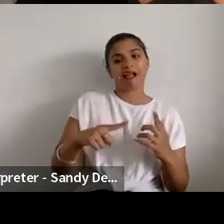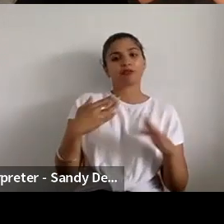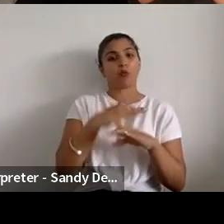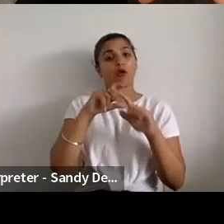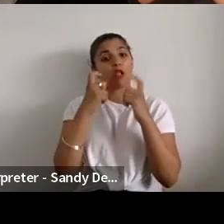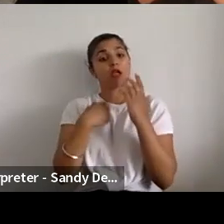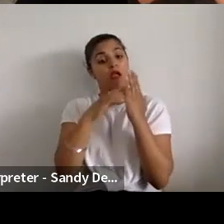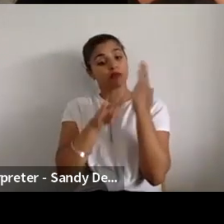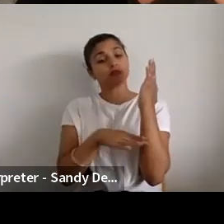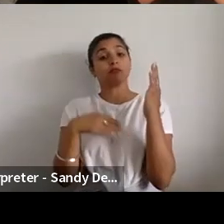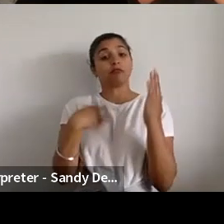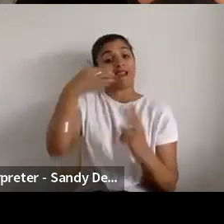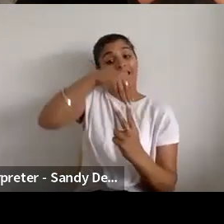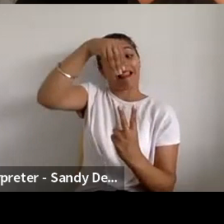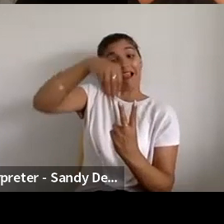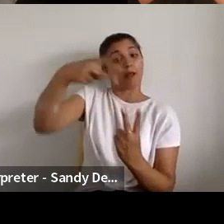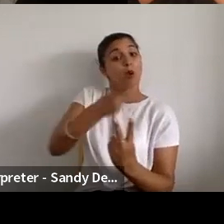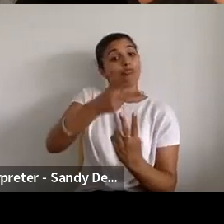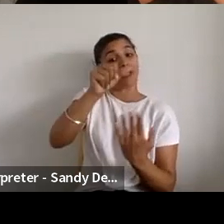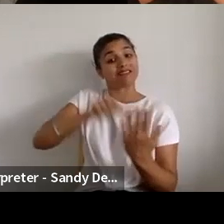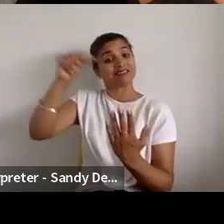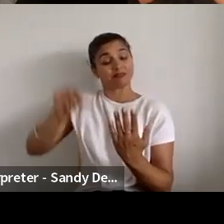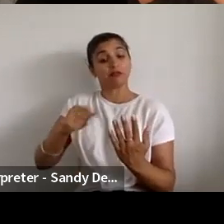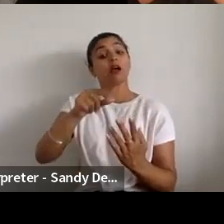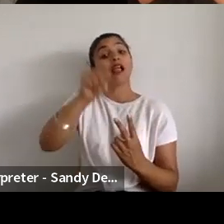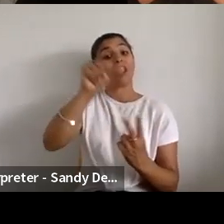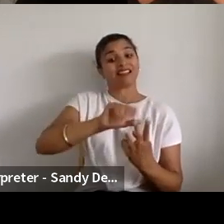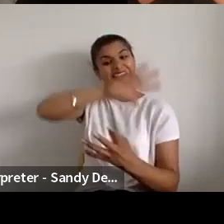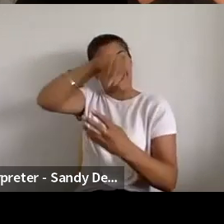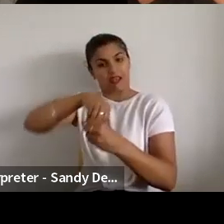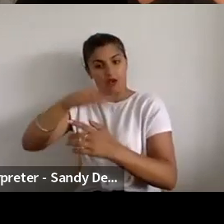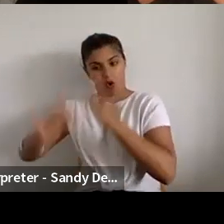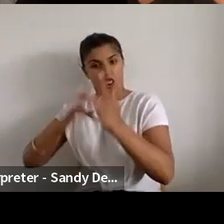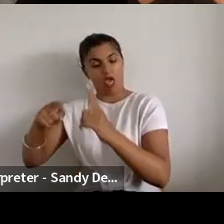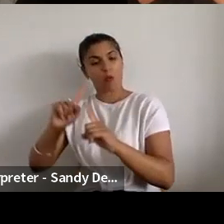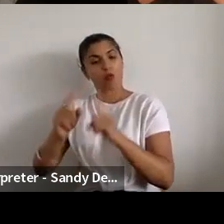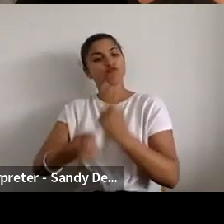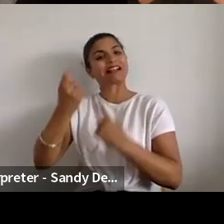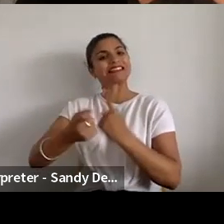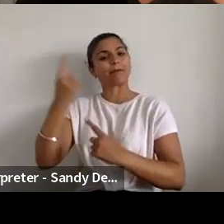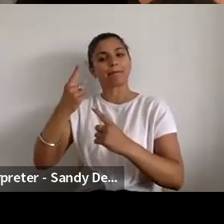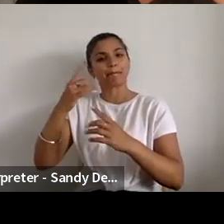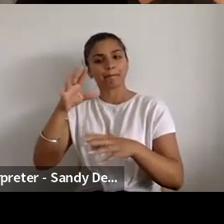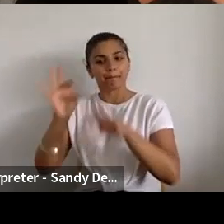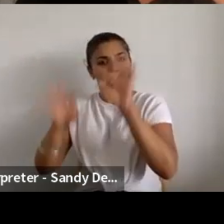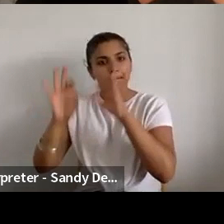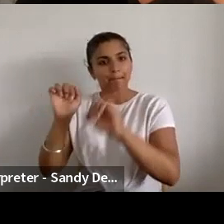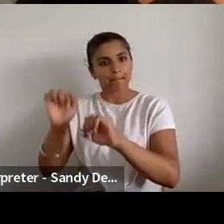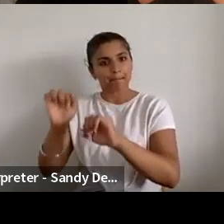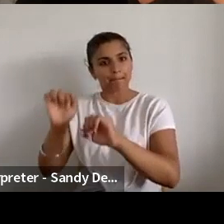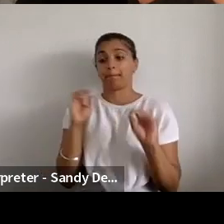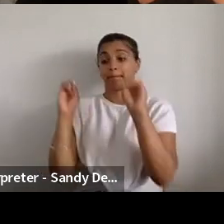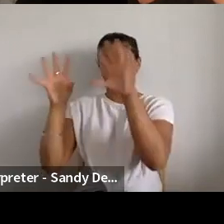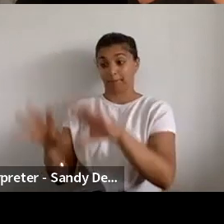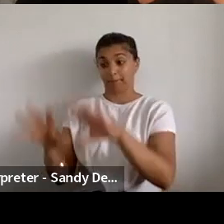and we put both lists through a random generator. So the top four in the, in those lists were selected.